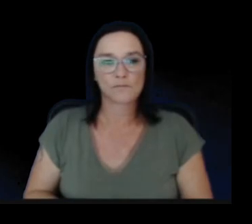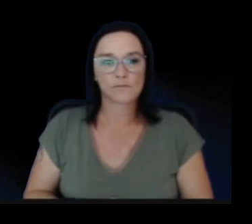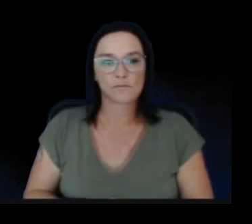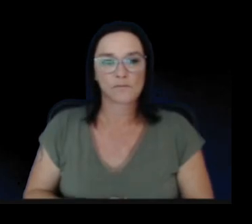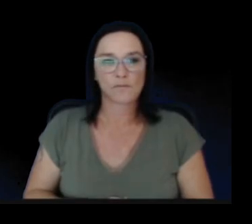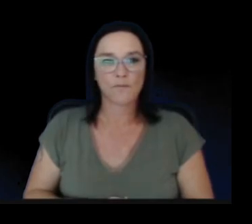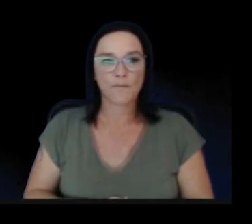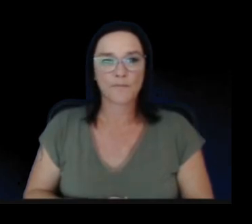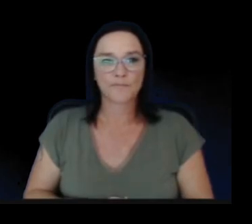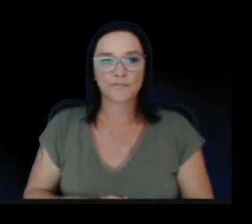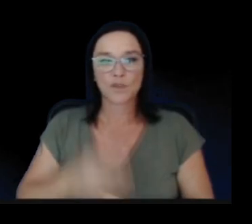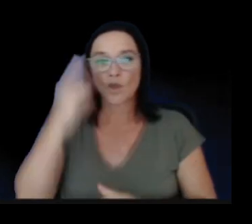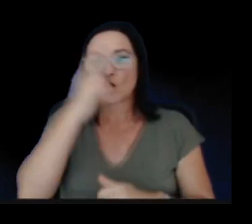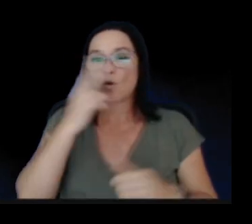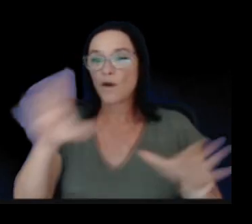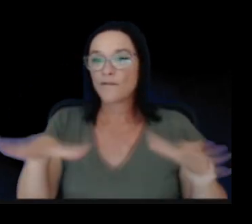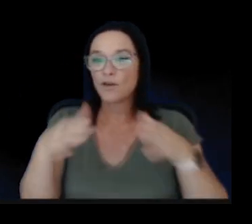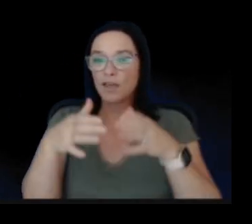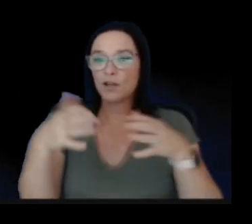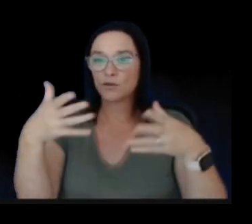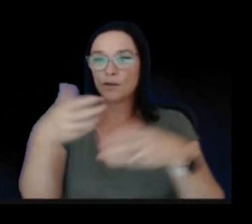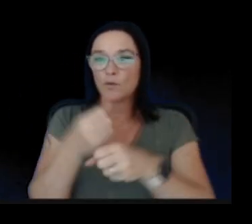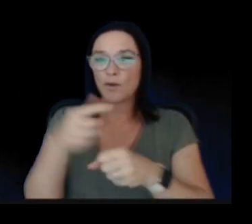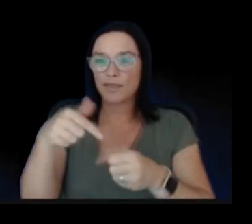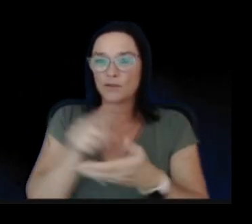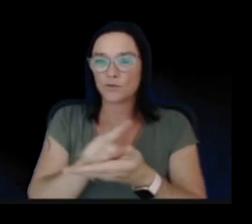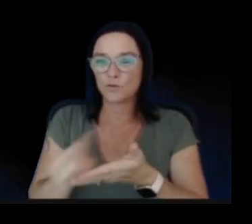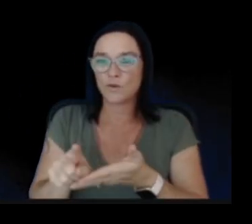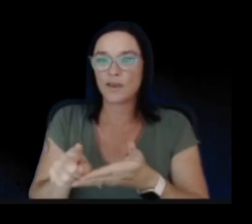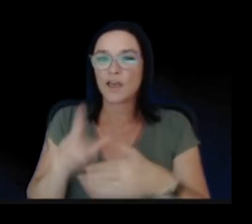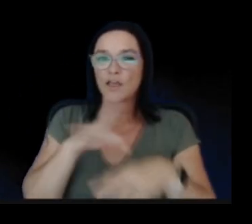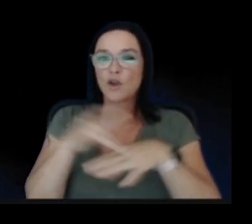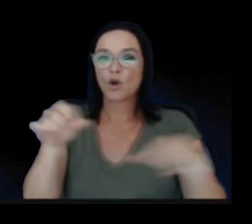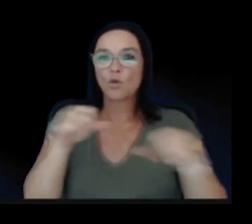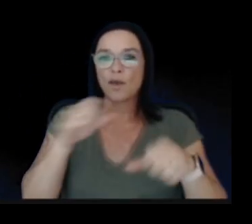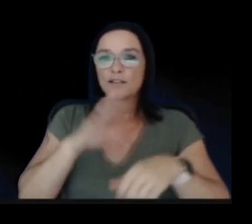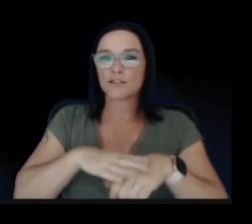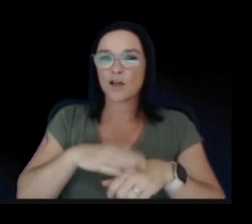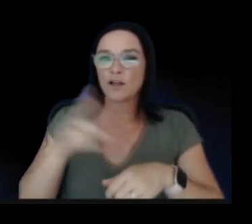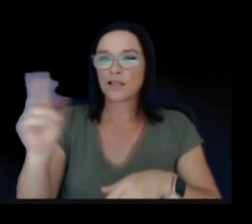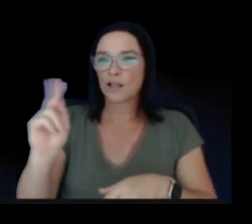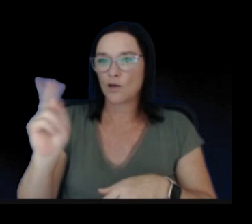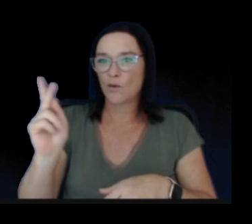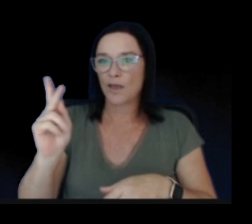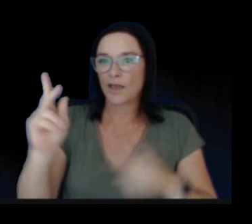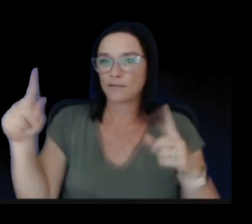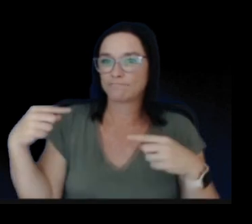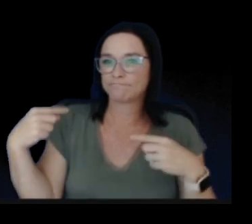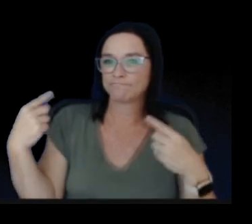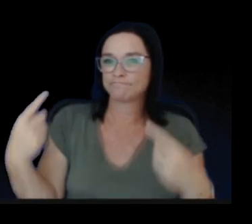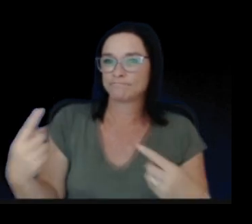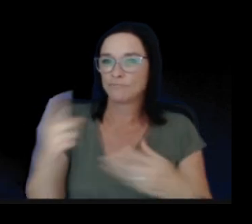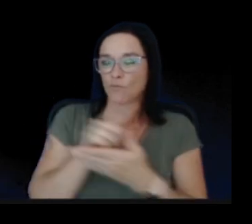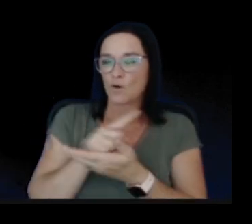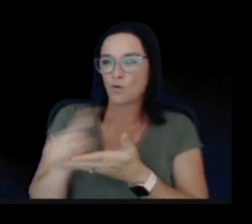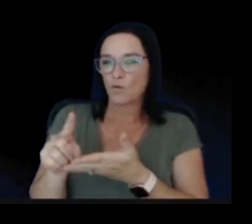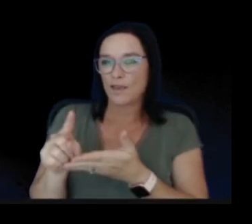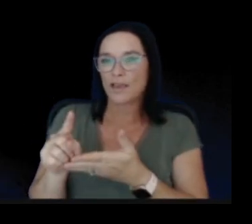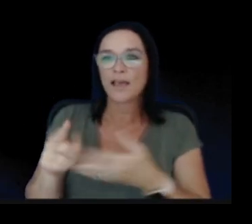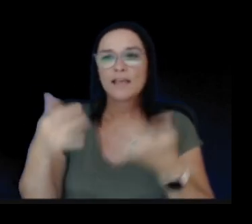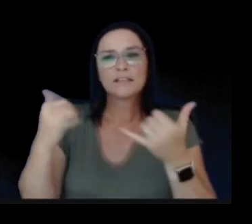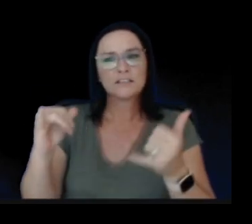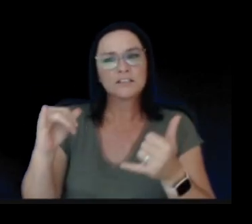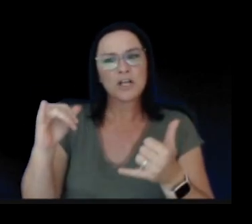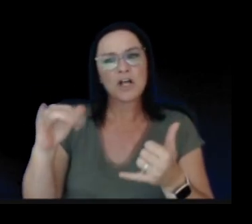So in our Hawaiian Volcano Summary this week, earthquakes on Kilauea doubled over the past week. They are still at fairly low